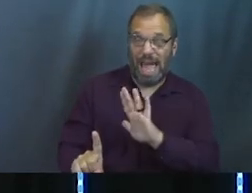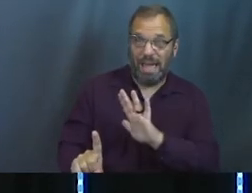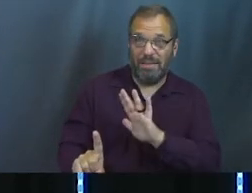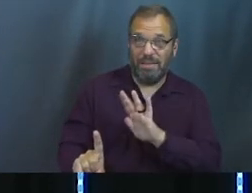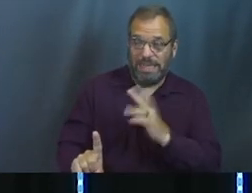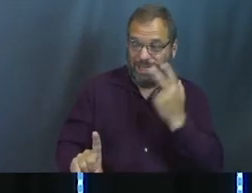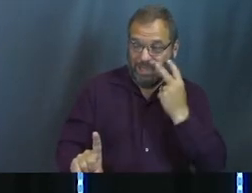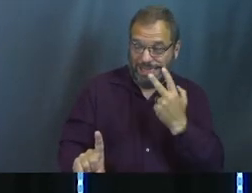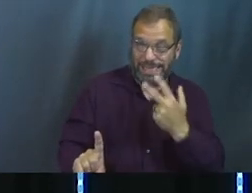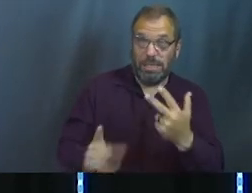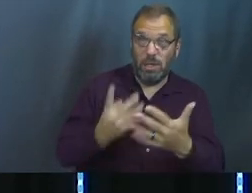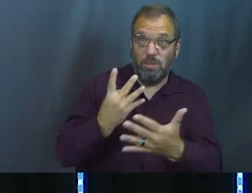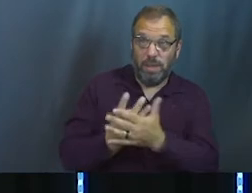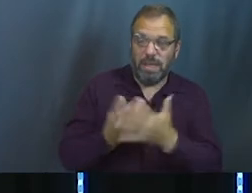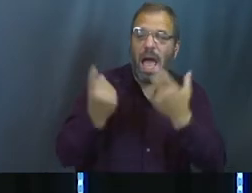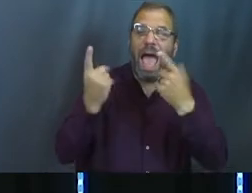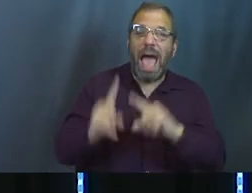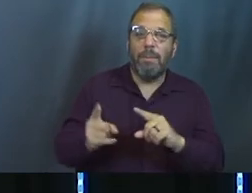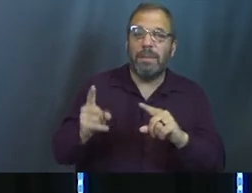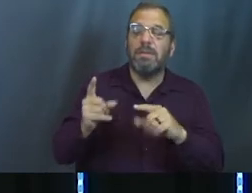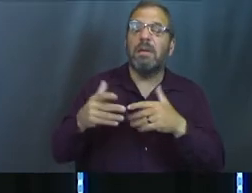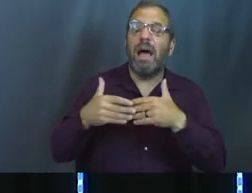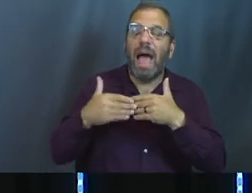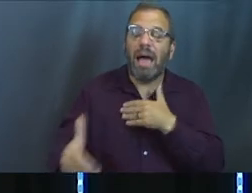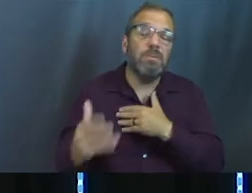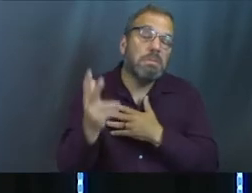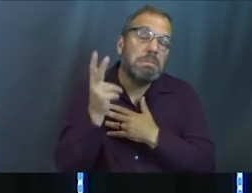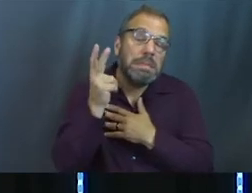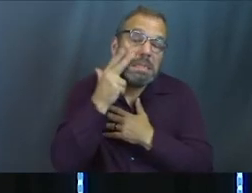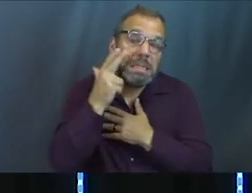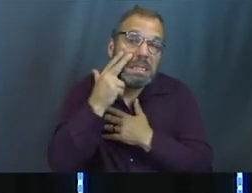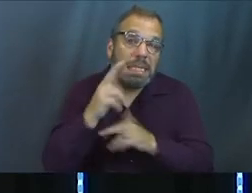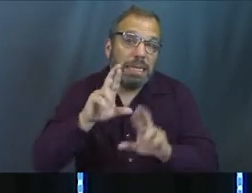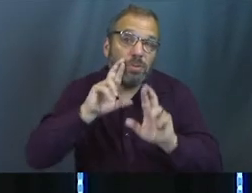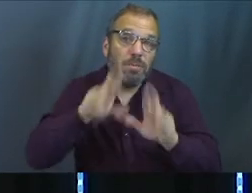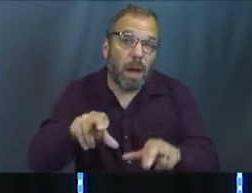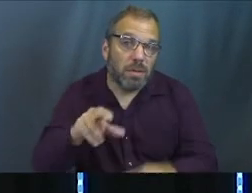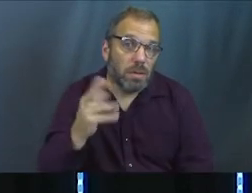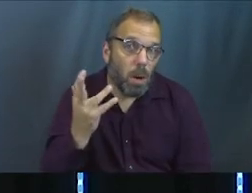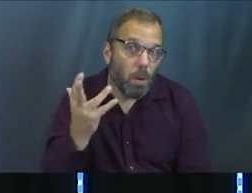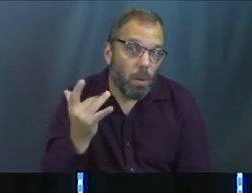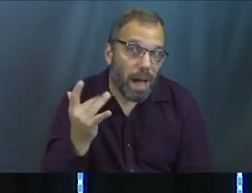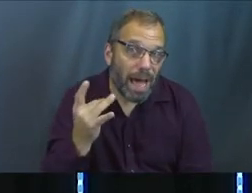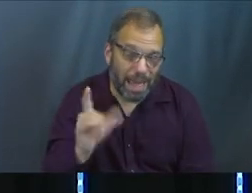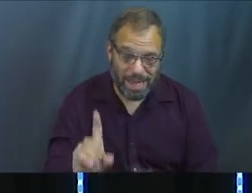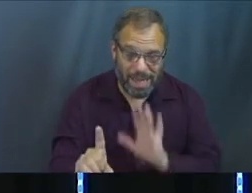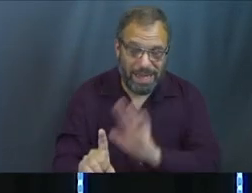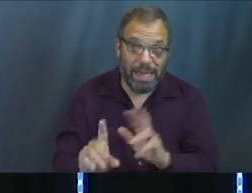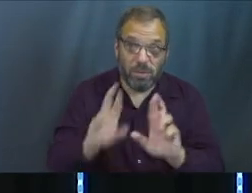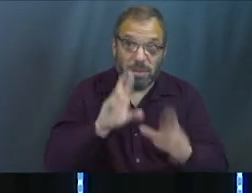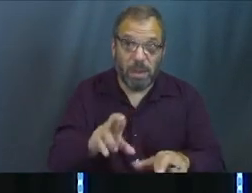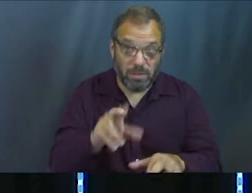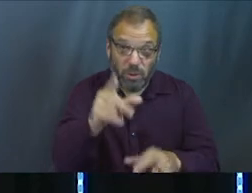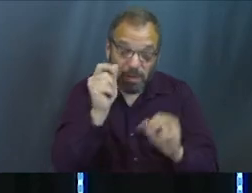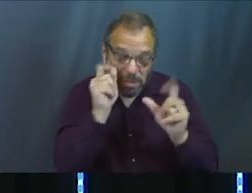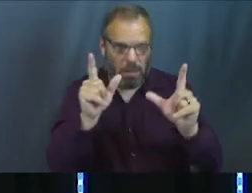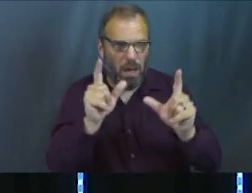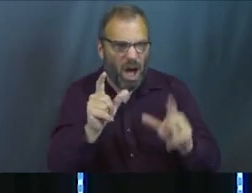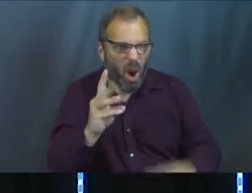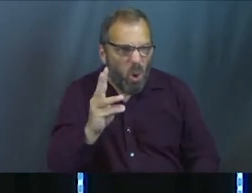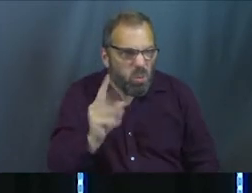on when he gets into prison and what happens after that to see how he responds. Because the truth is, is his response might surprise you.